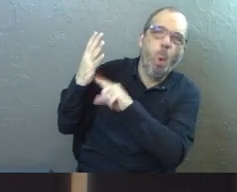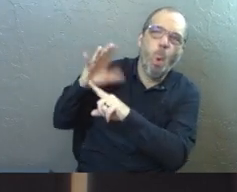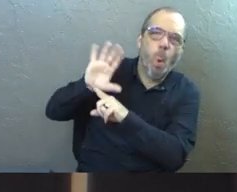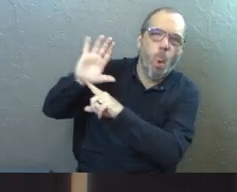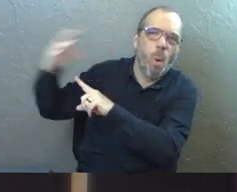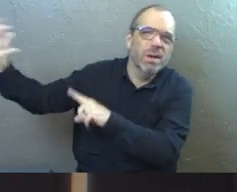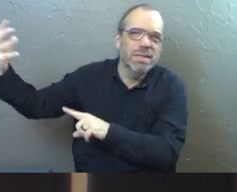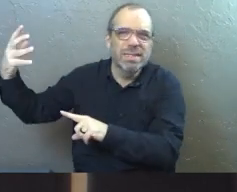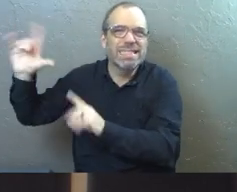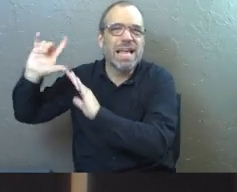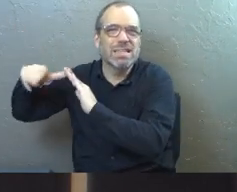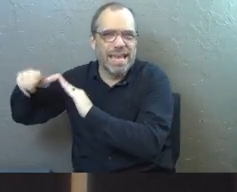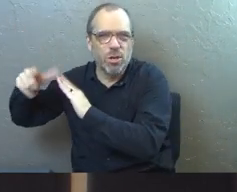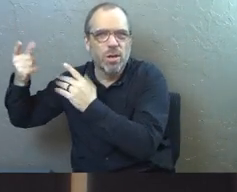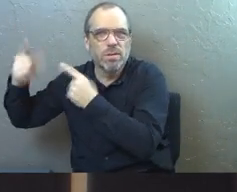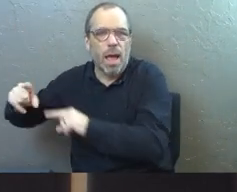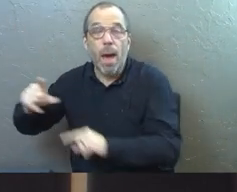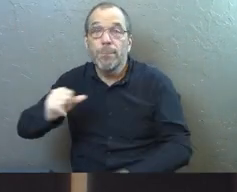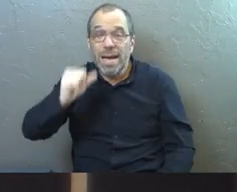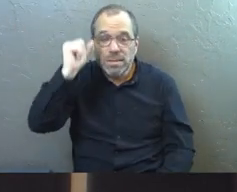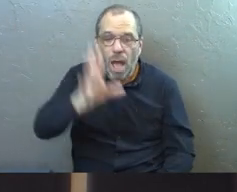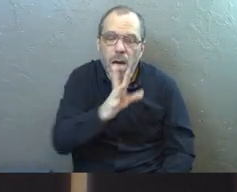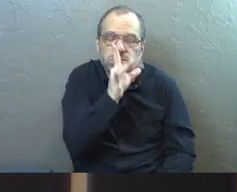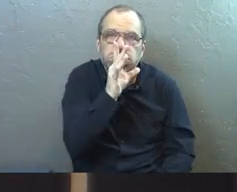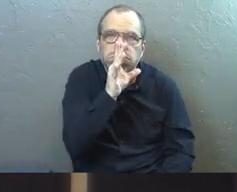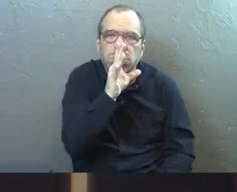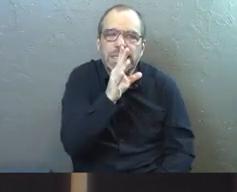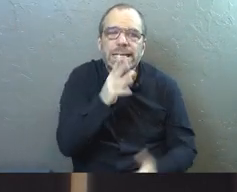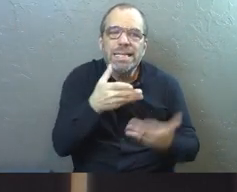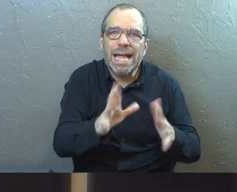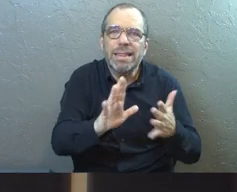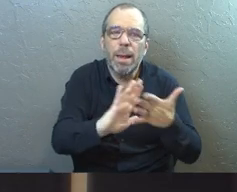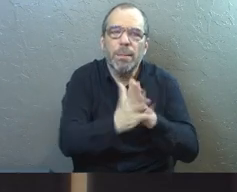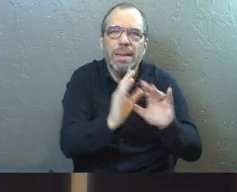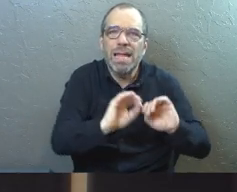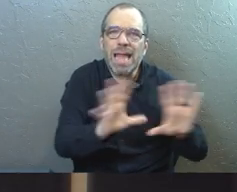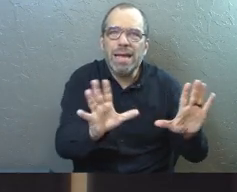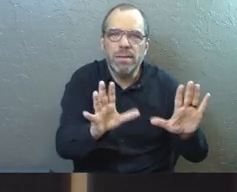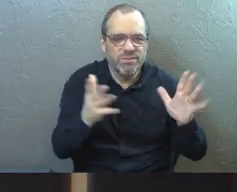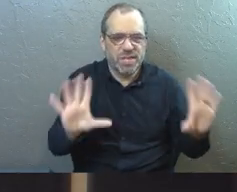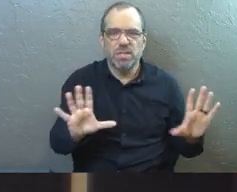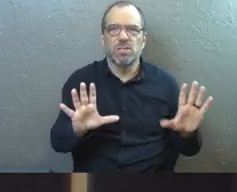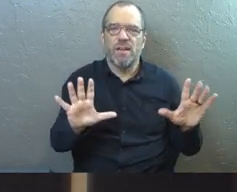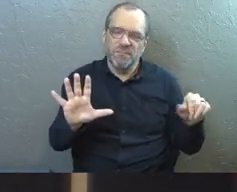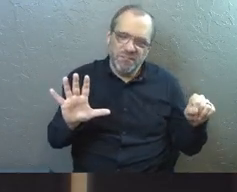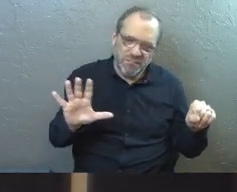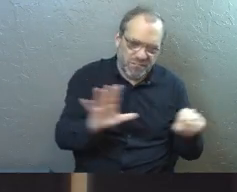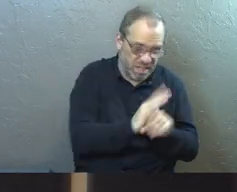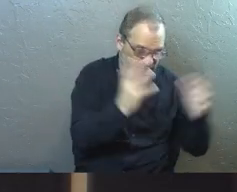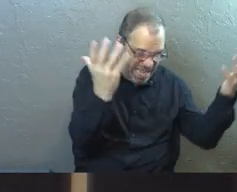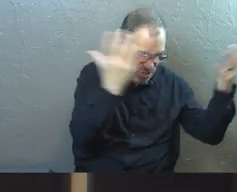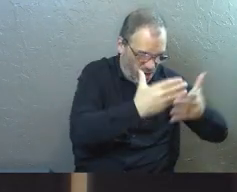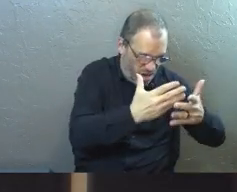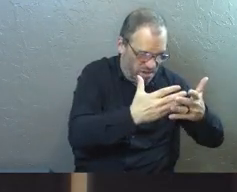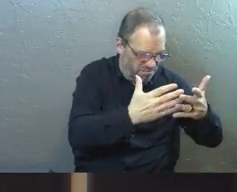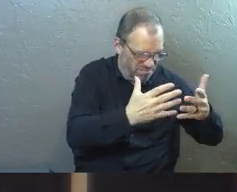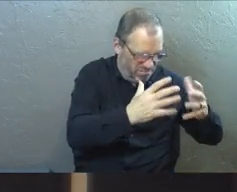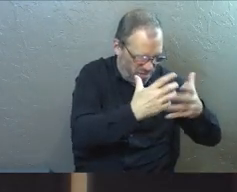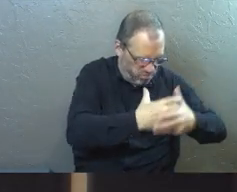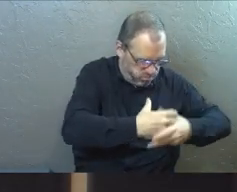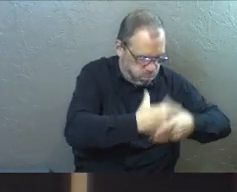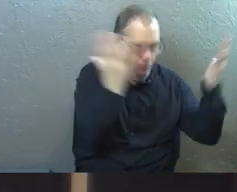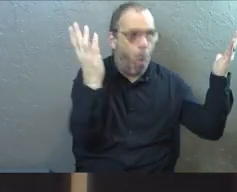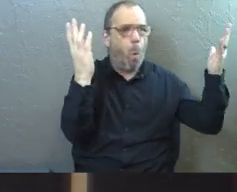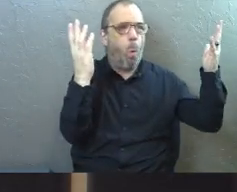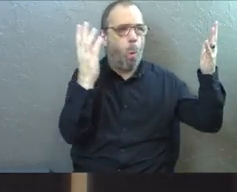This light is something else. But God speaks, let there be light, and there was light. And it fills the darkness. It fills what